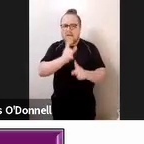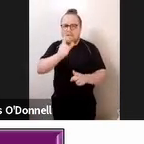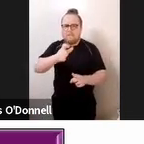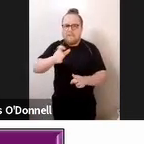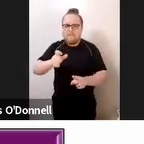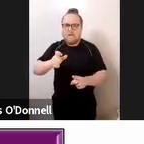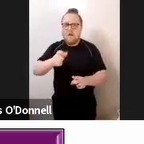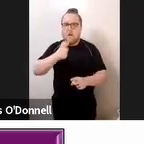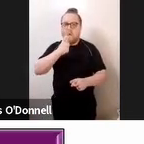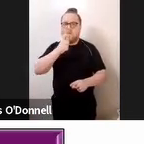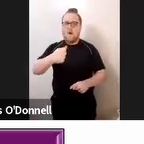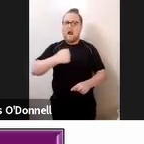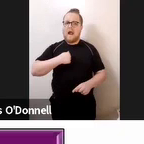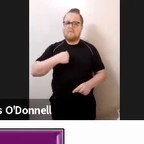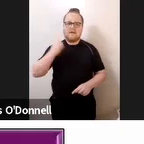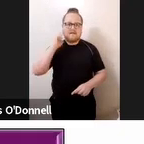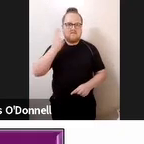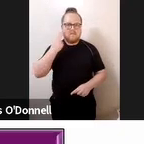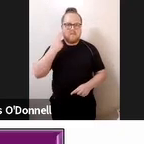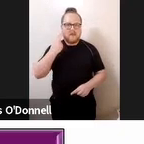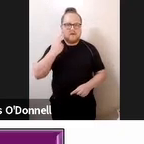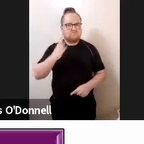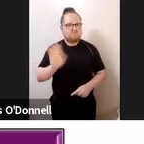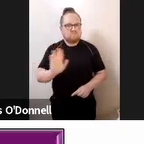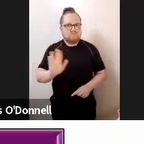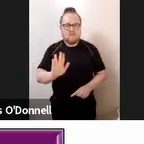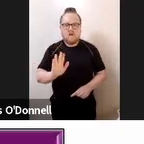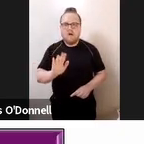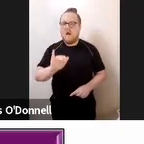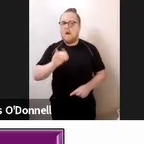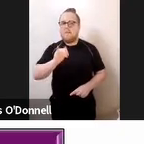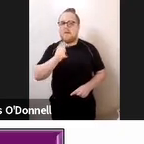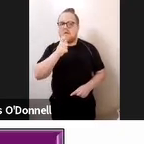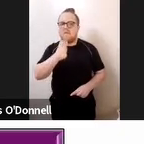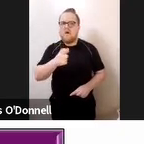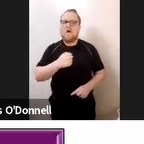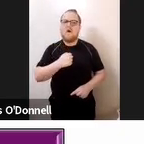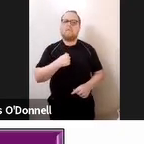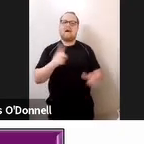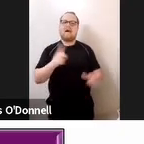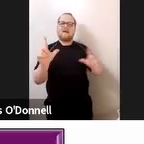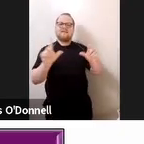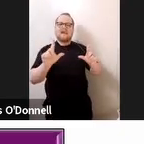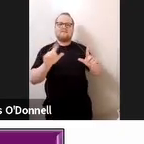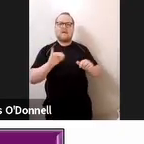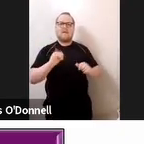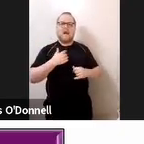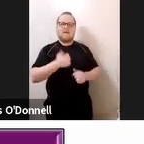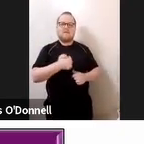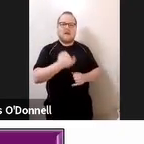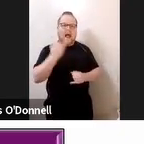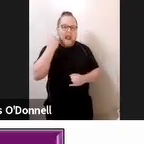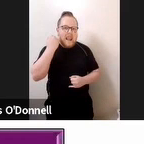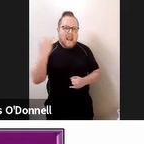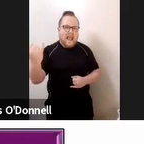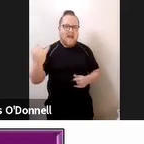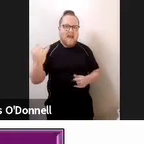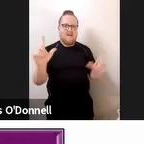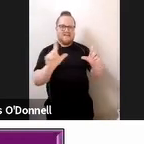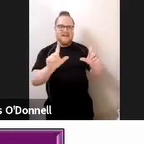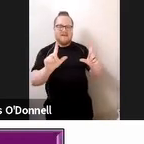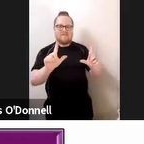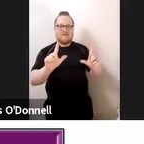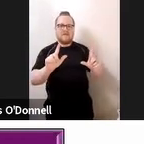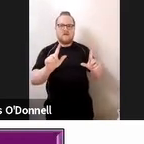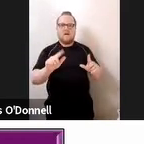for example say i have to have the tv on very loud and my daughter helps me read my mail and yet we need to be